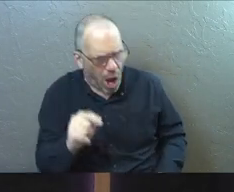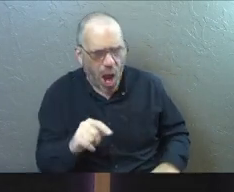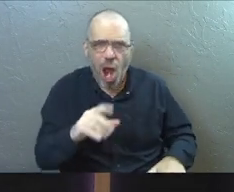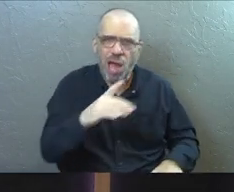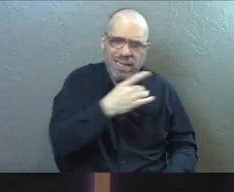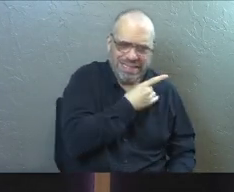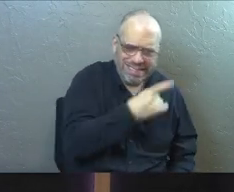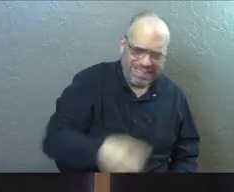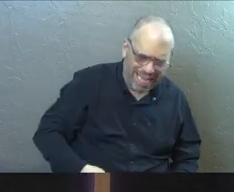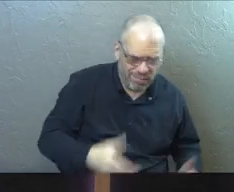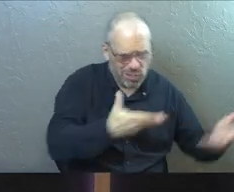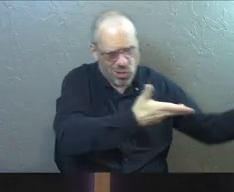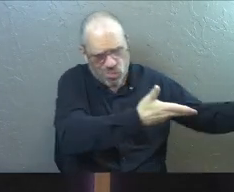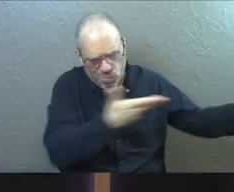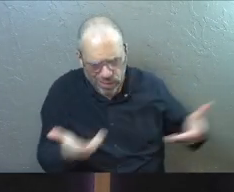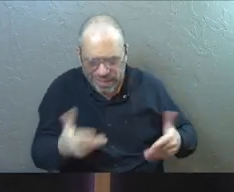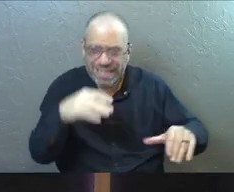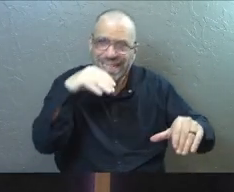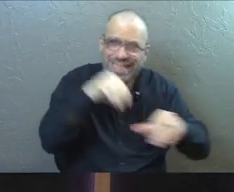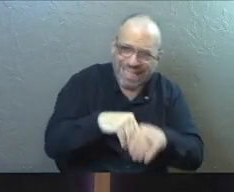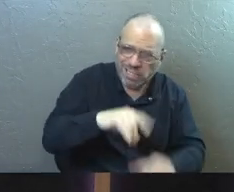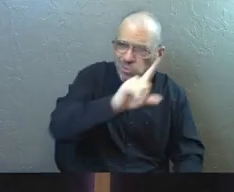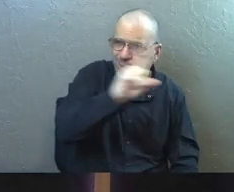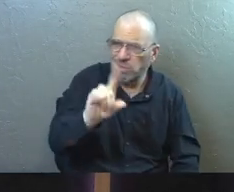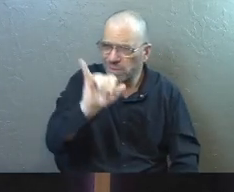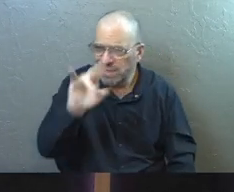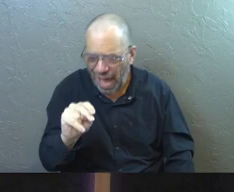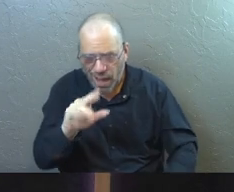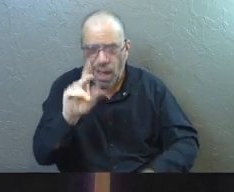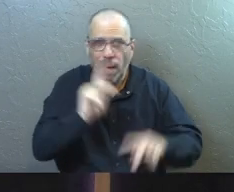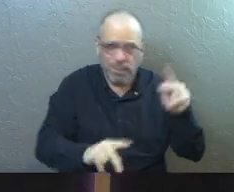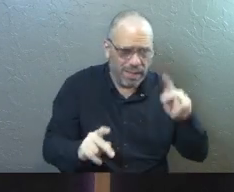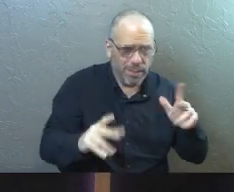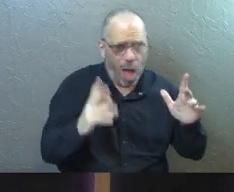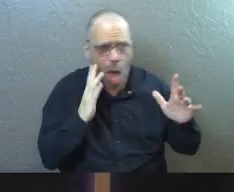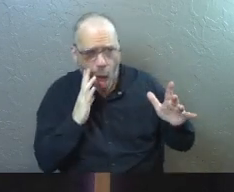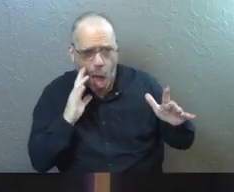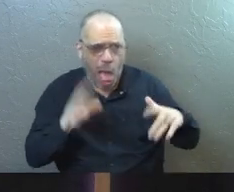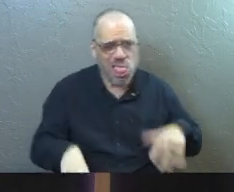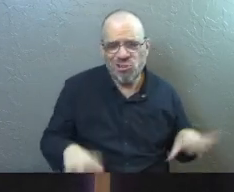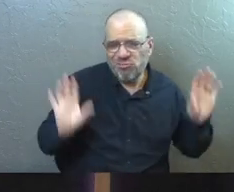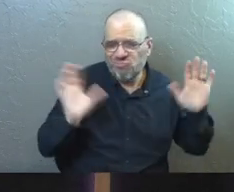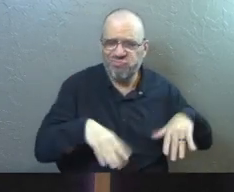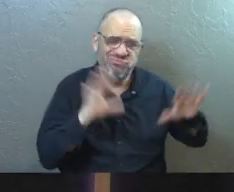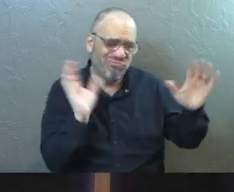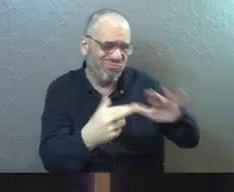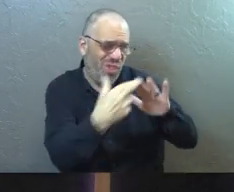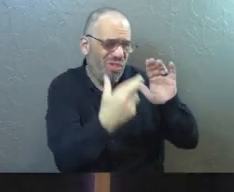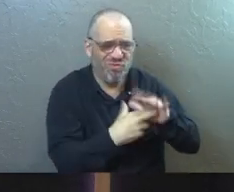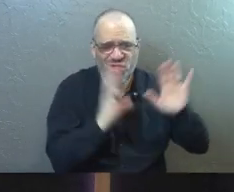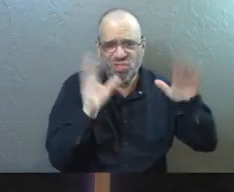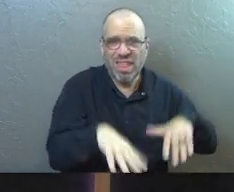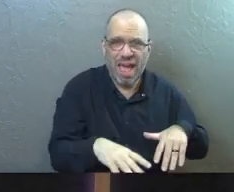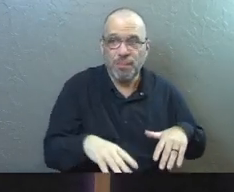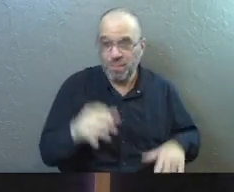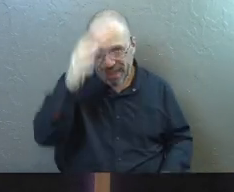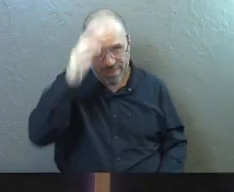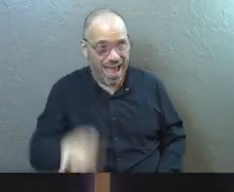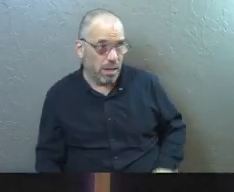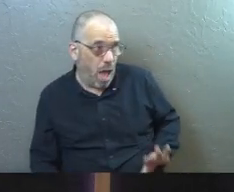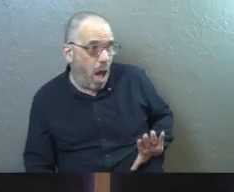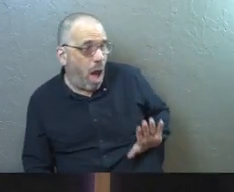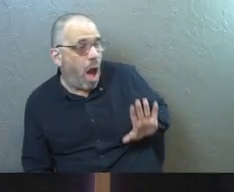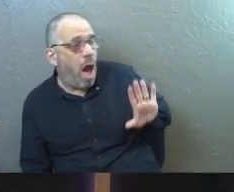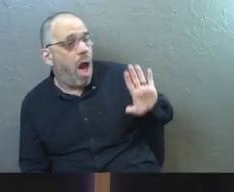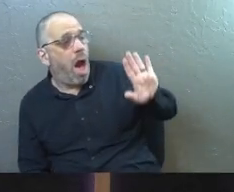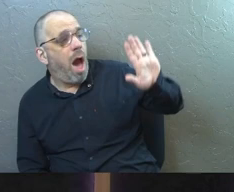David's bringing the ark, you know, into Zion and some people get kind of loosey-goosey with the rules. And all of a sudden, this guy reaches